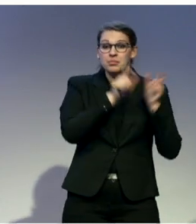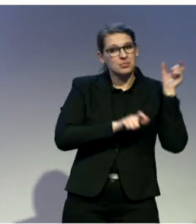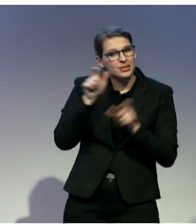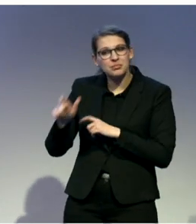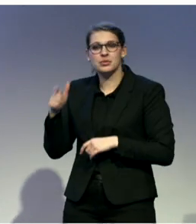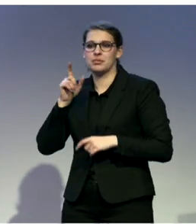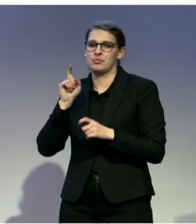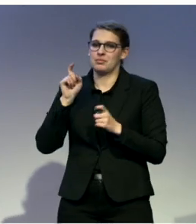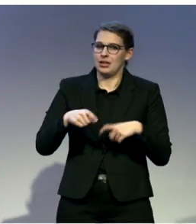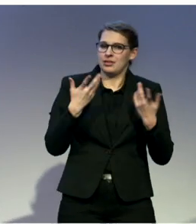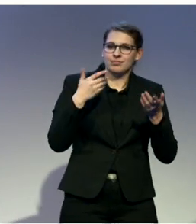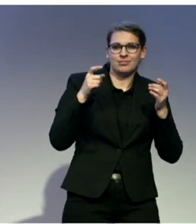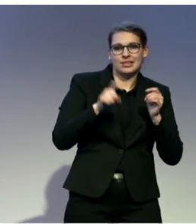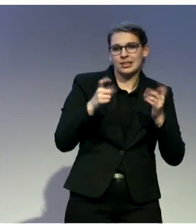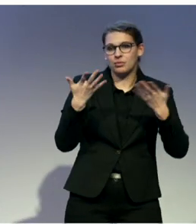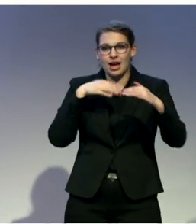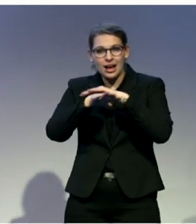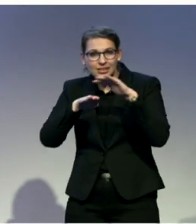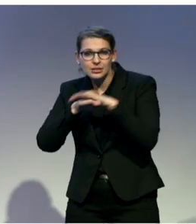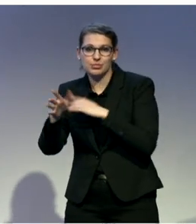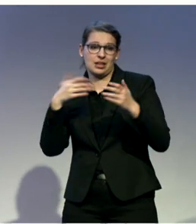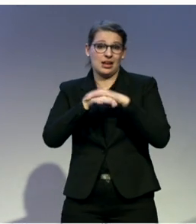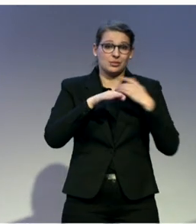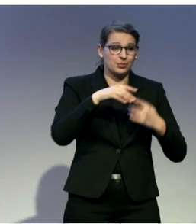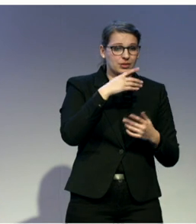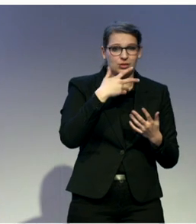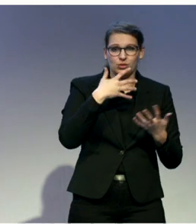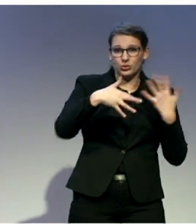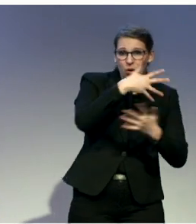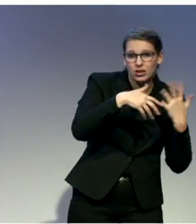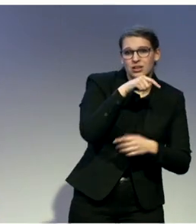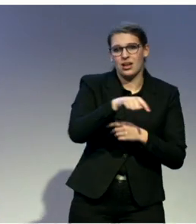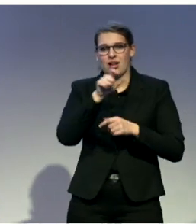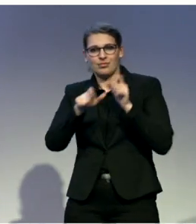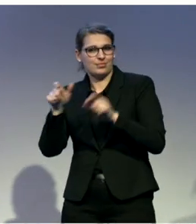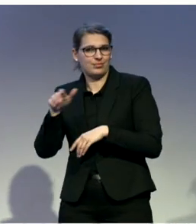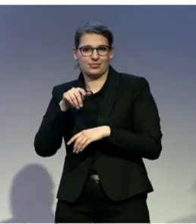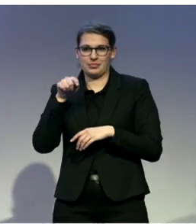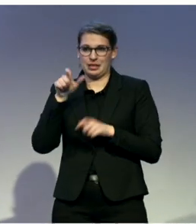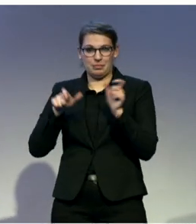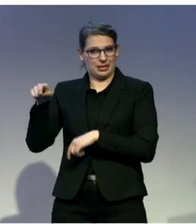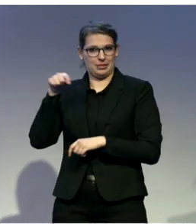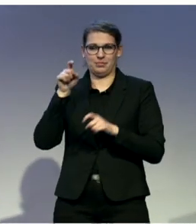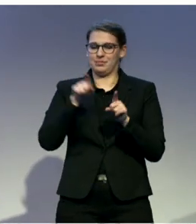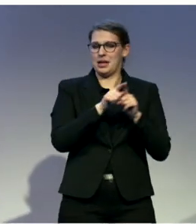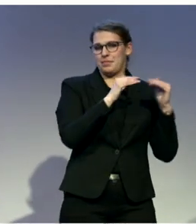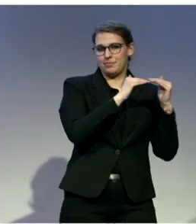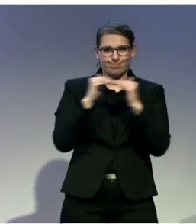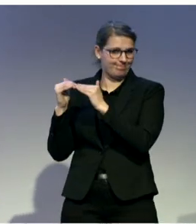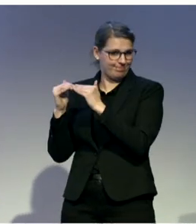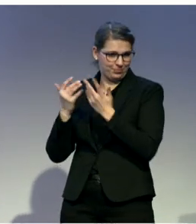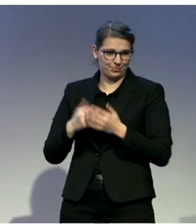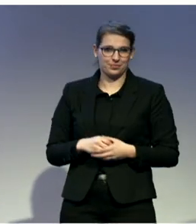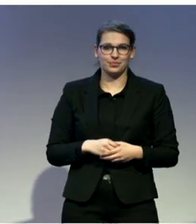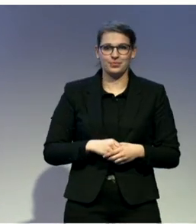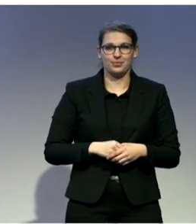so on. So we want to create an equal footing for each person. I like the fact that you mentioned you created a trend. That's exactly